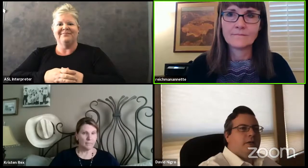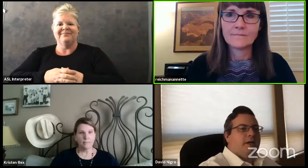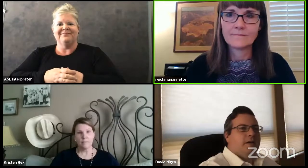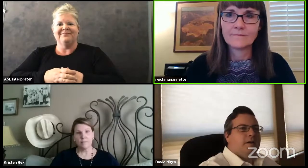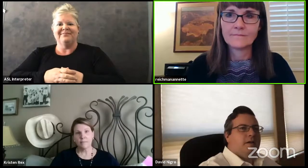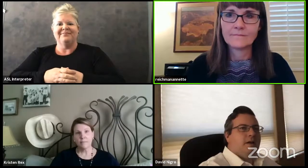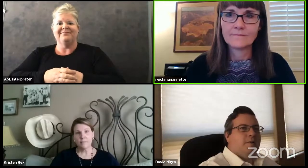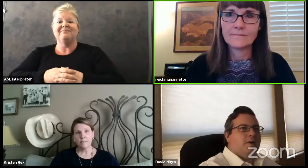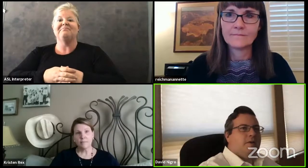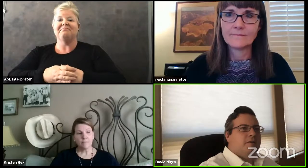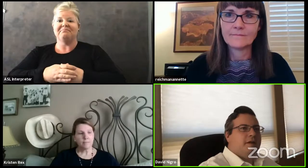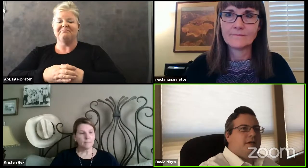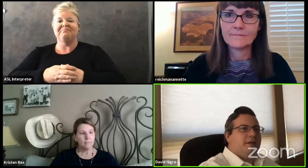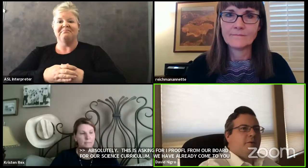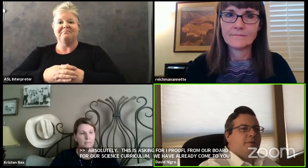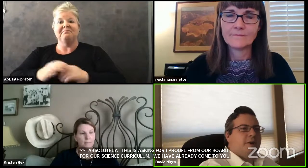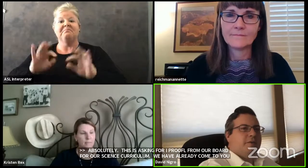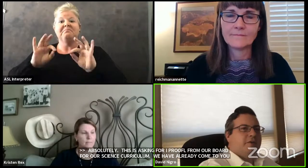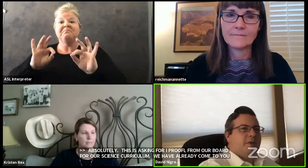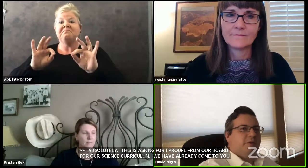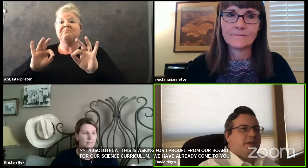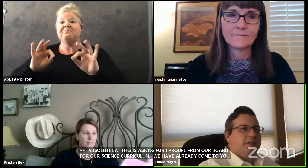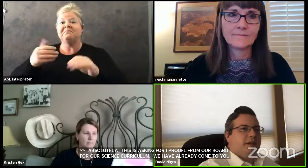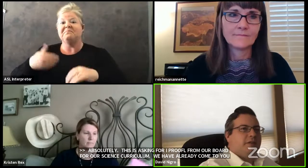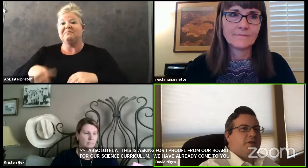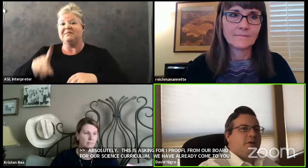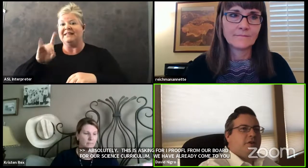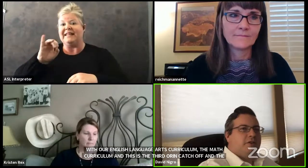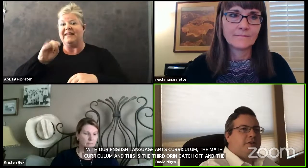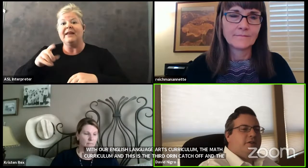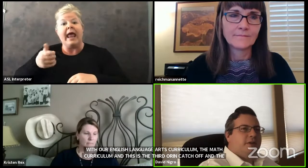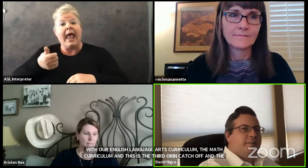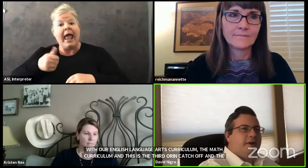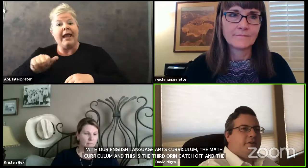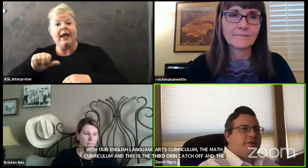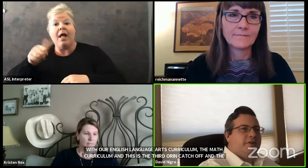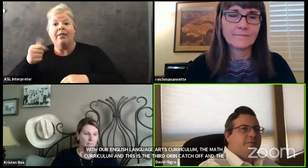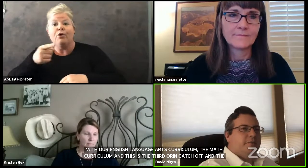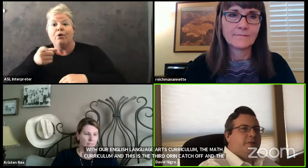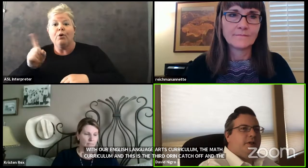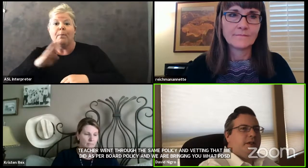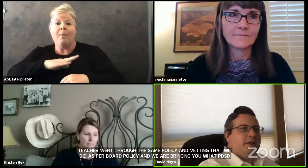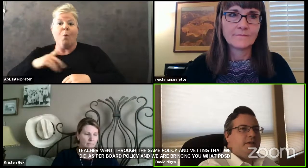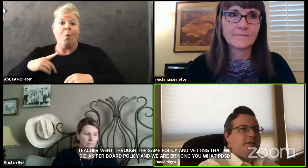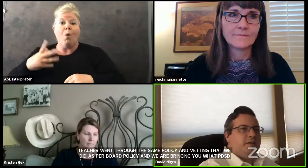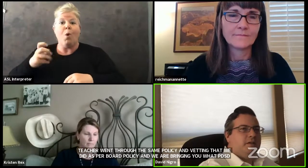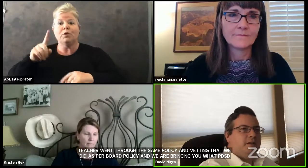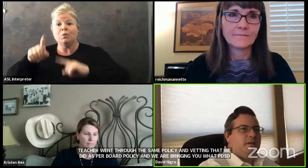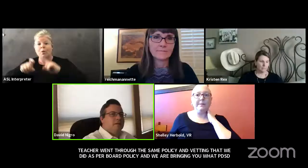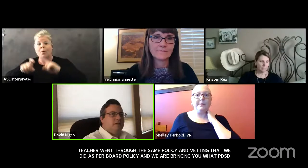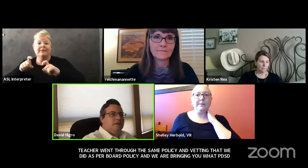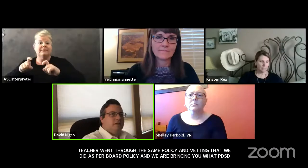science um are there any board members that would like to ask questions about this plan